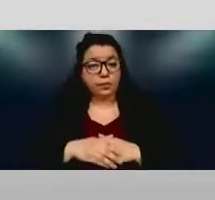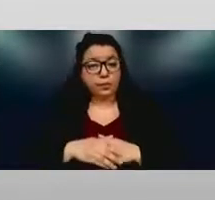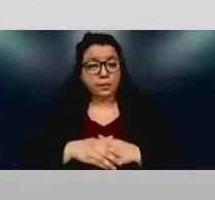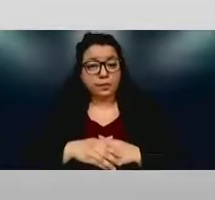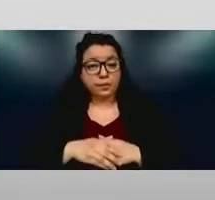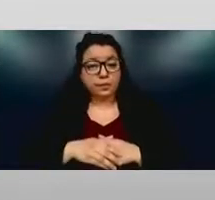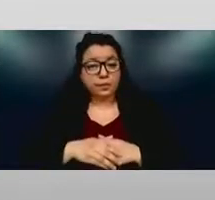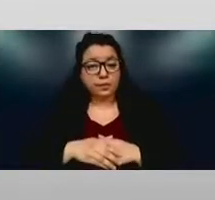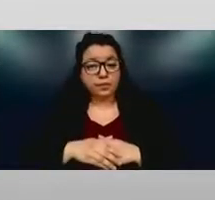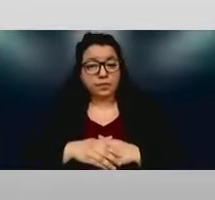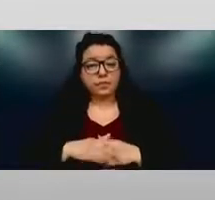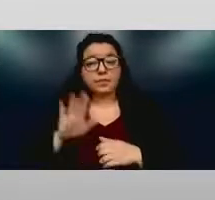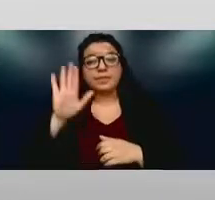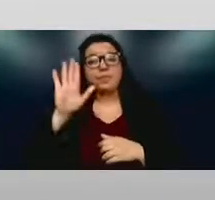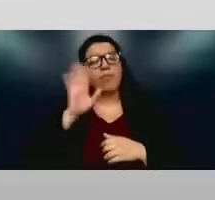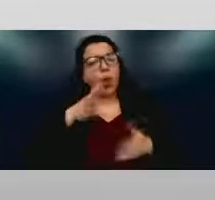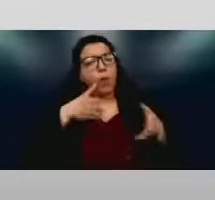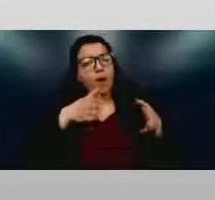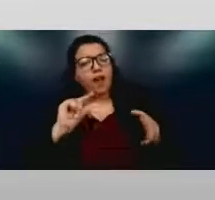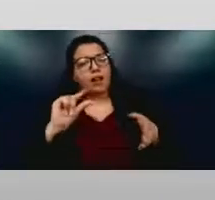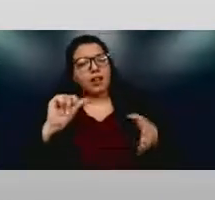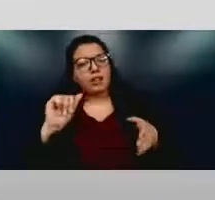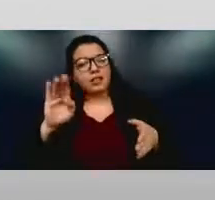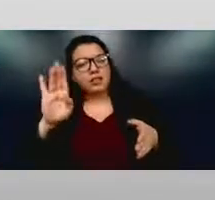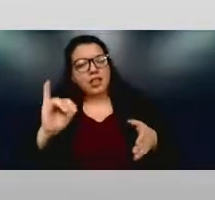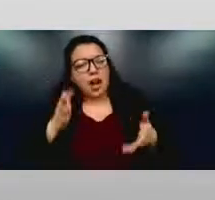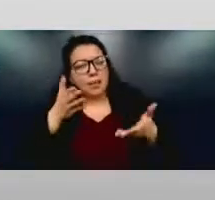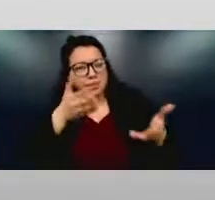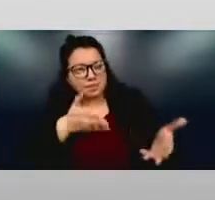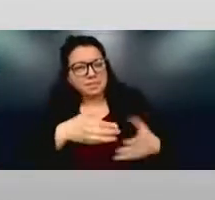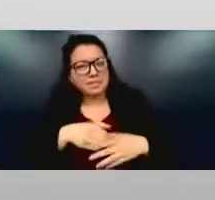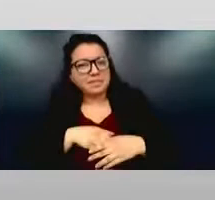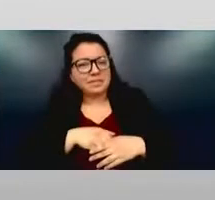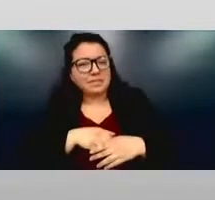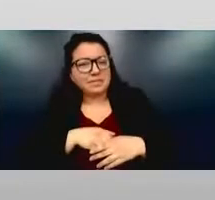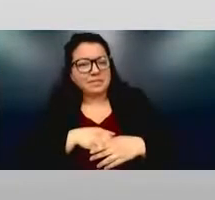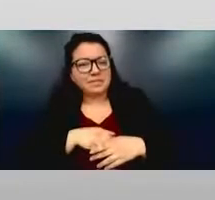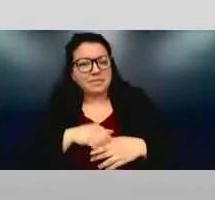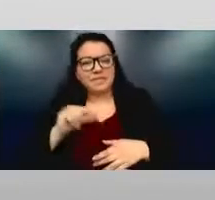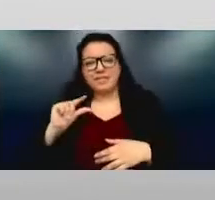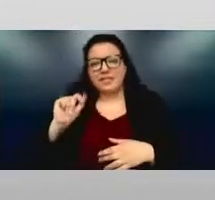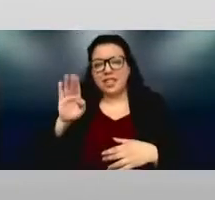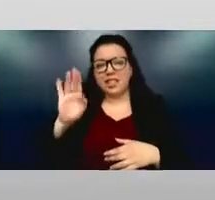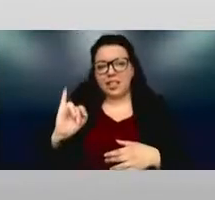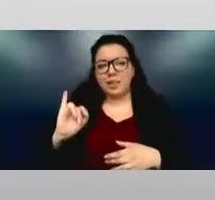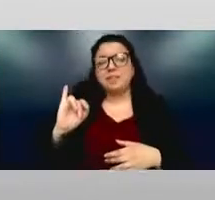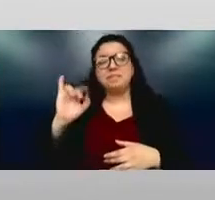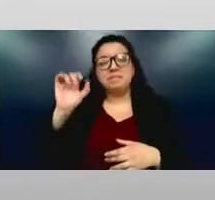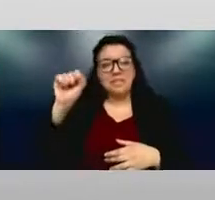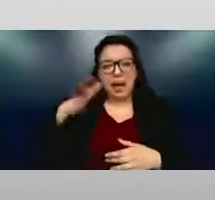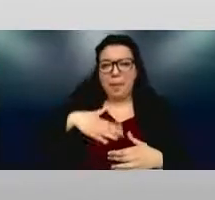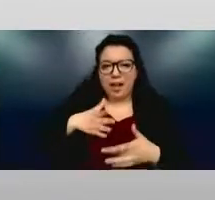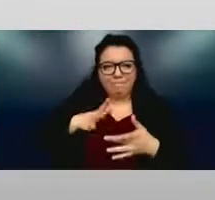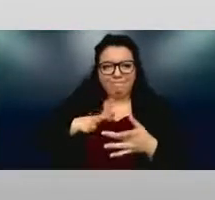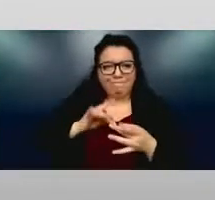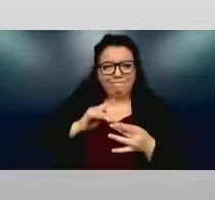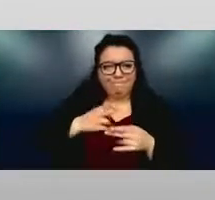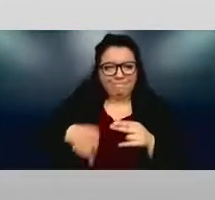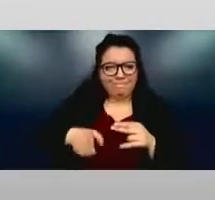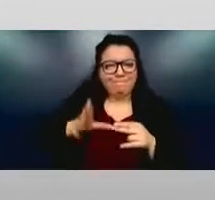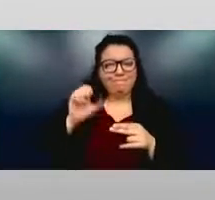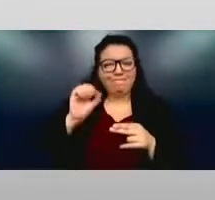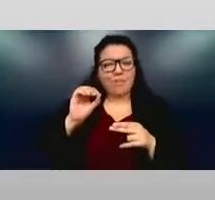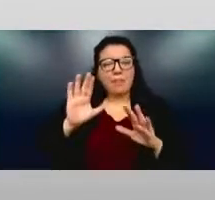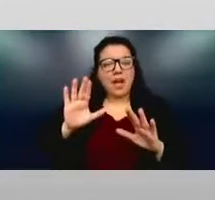I'll let Gabi go. I saw her hand go up at the same time. Mine's quick, which is don't use